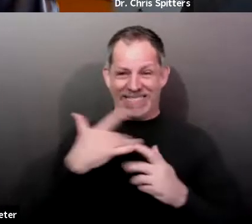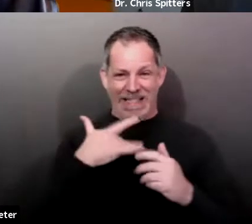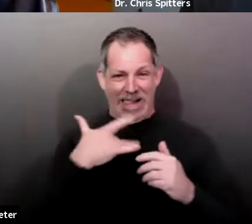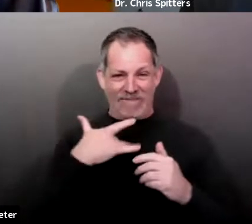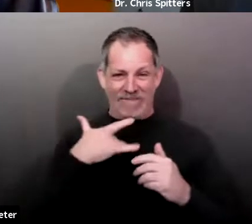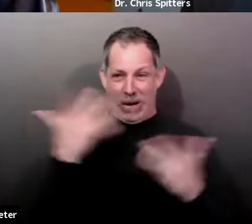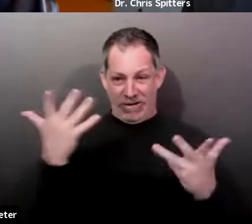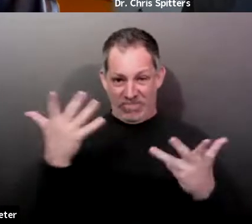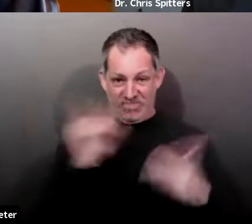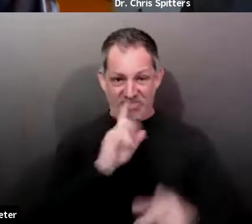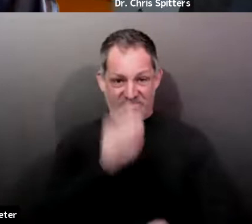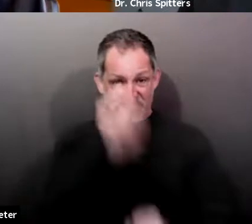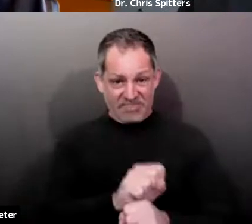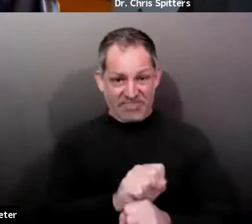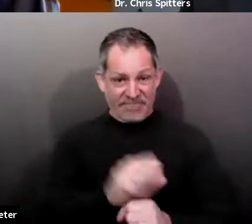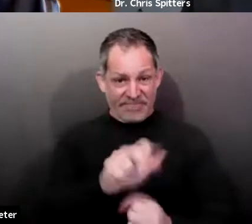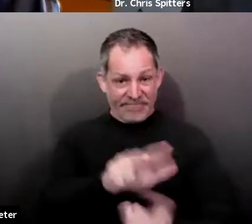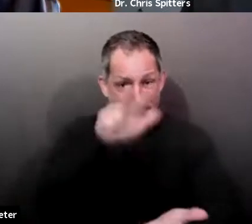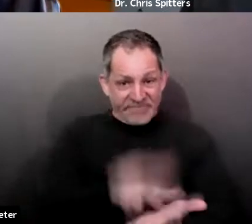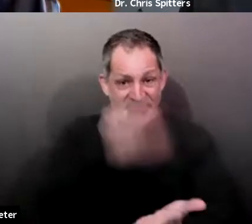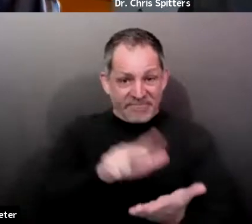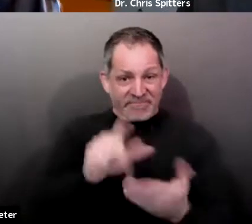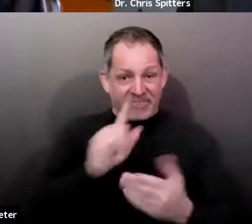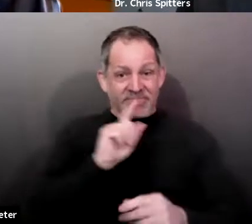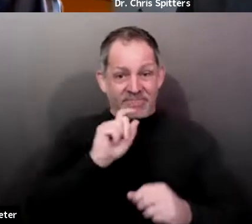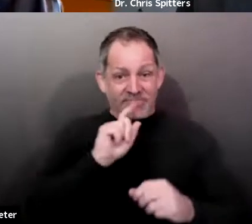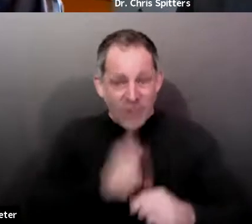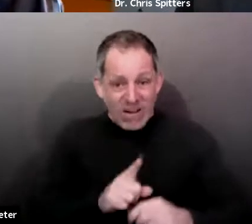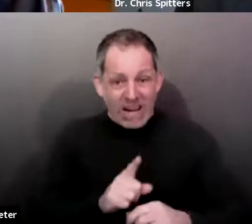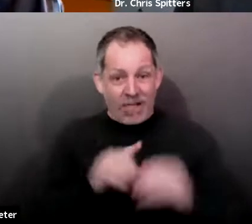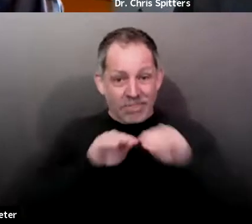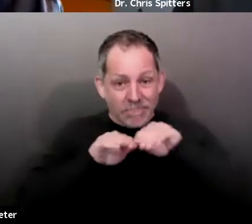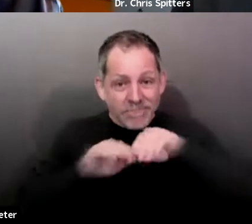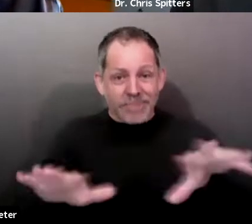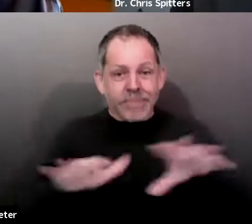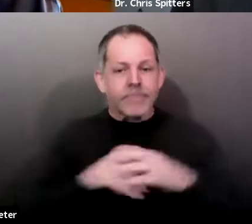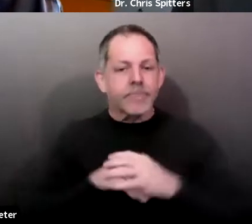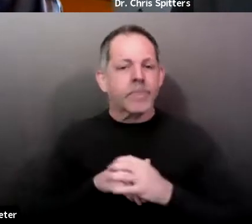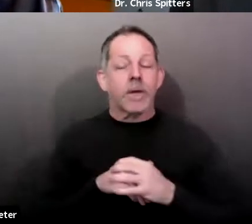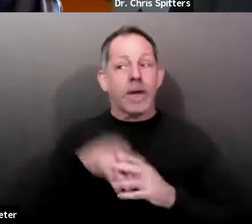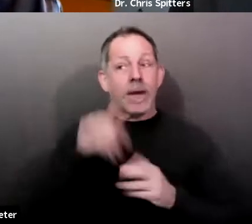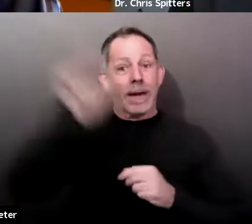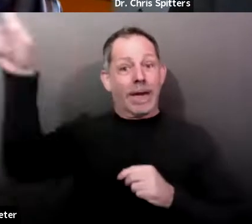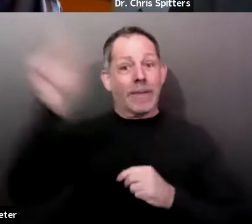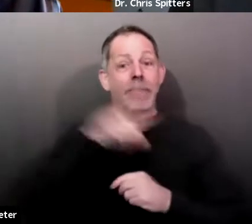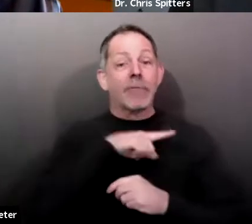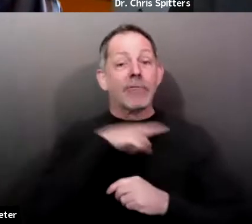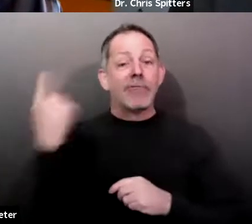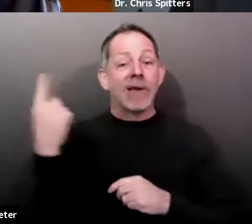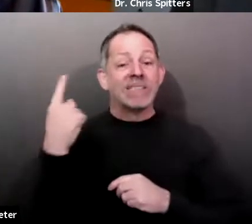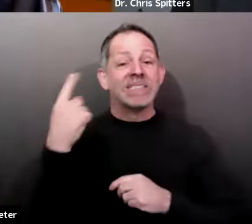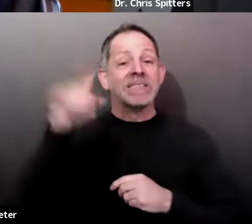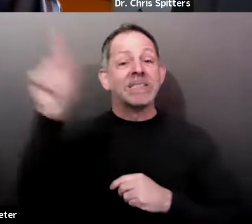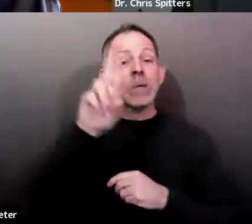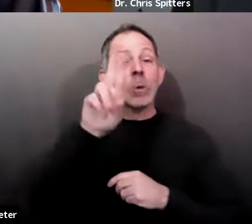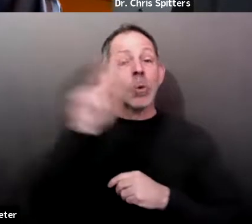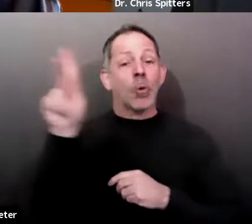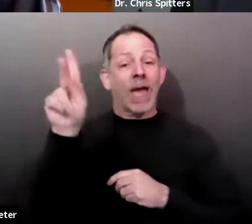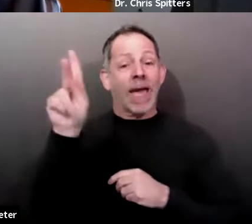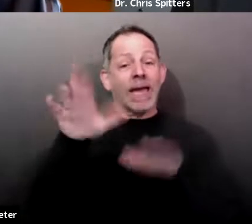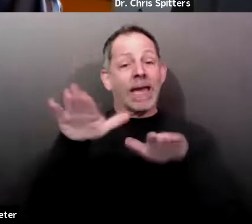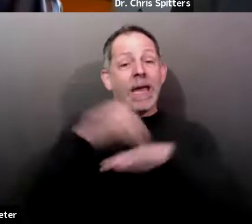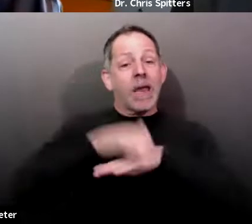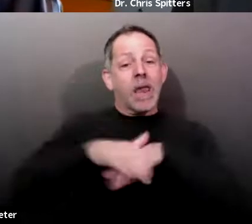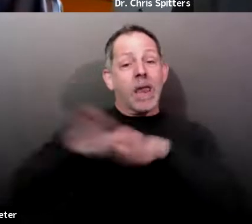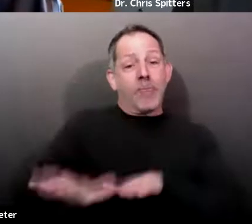death in the UK was increased among individuals with this strain. I think that we